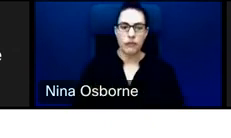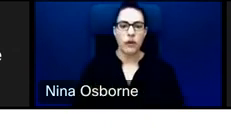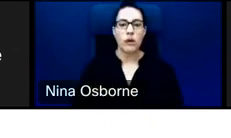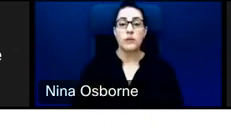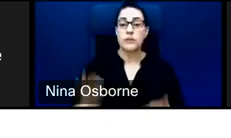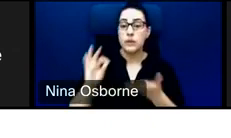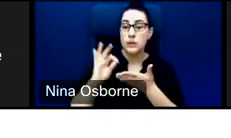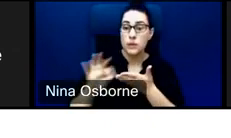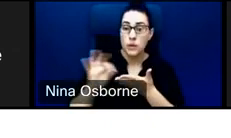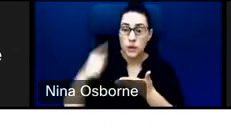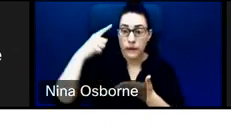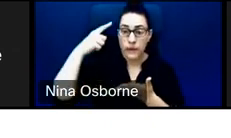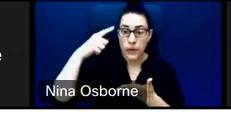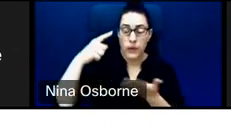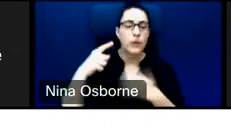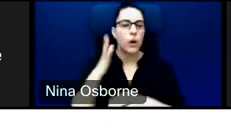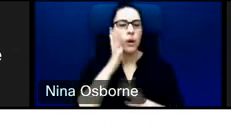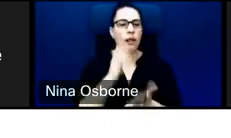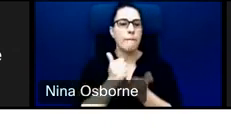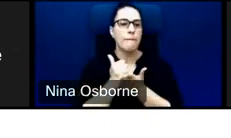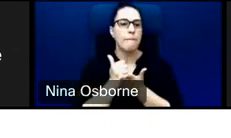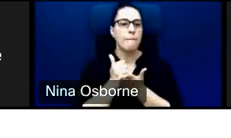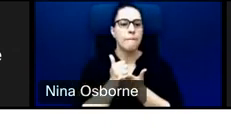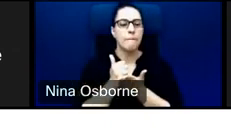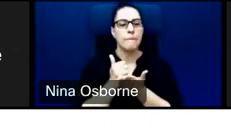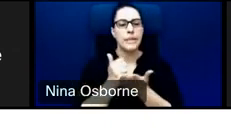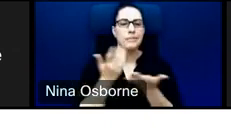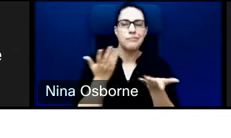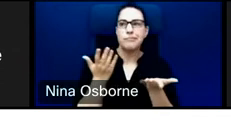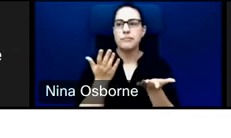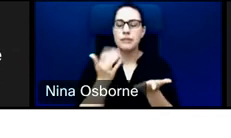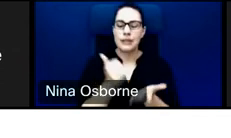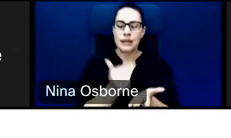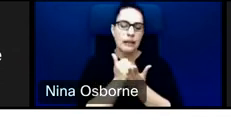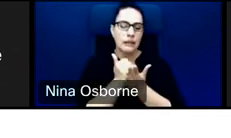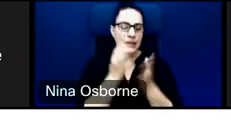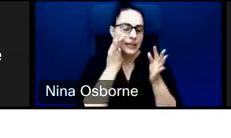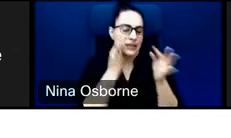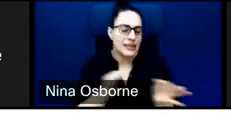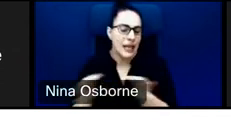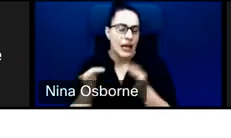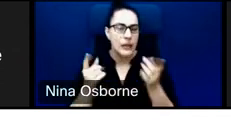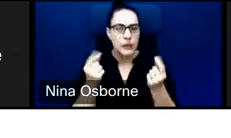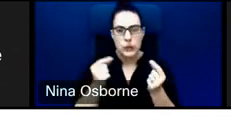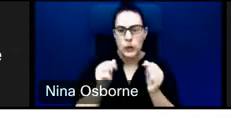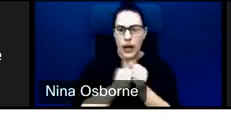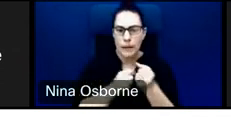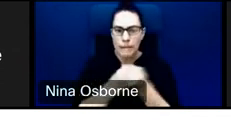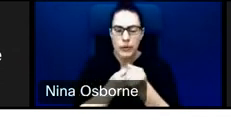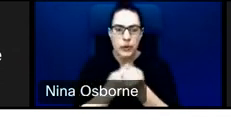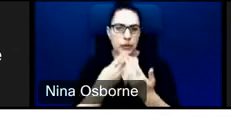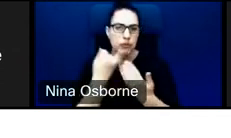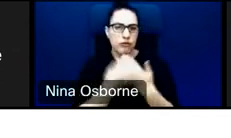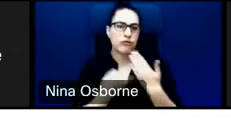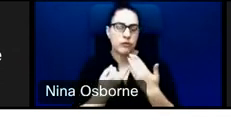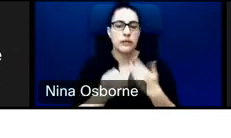us to better make decisions during the project approval process. It also enables us to